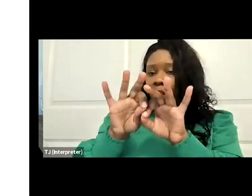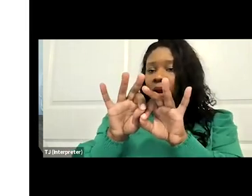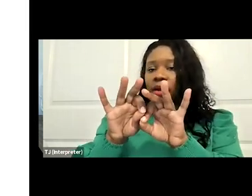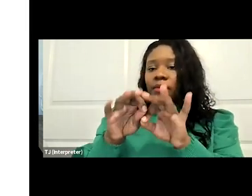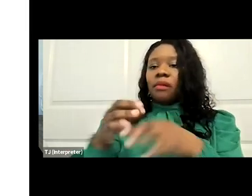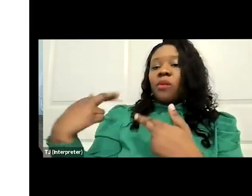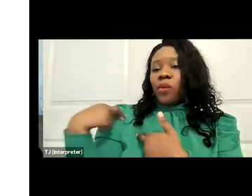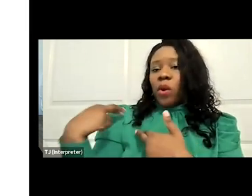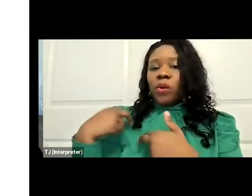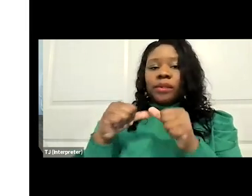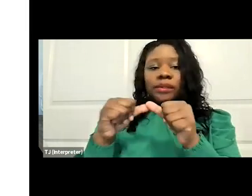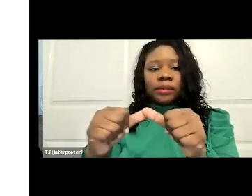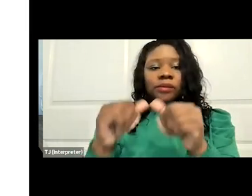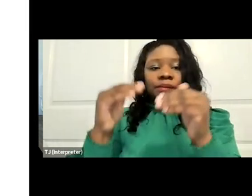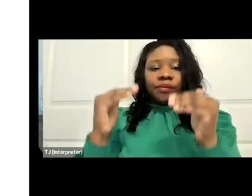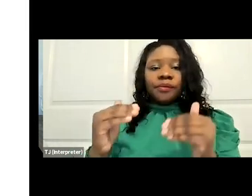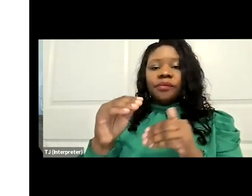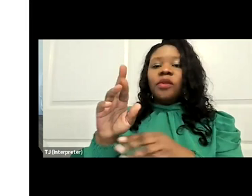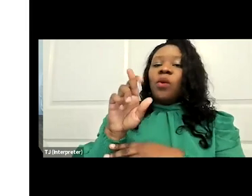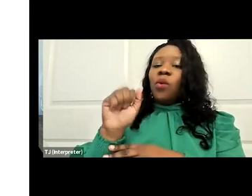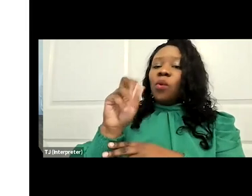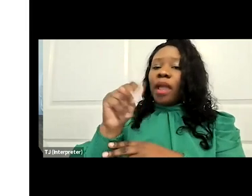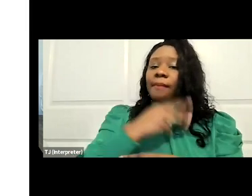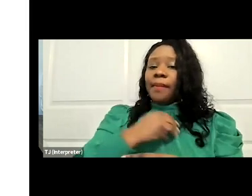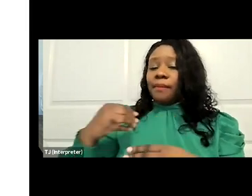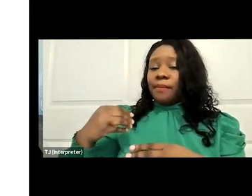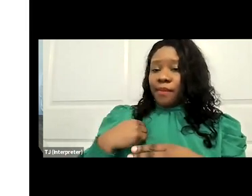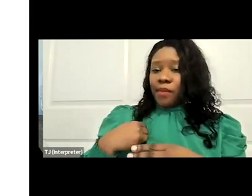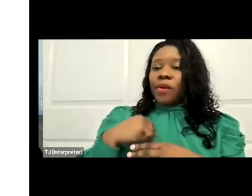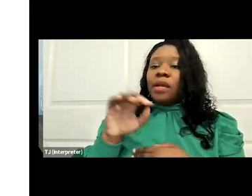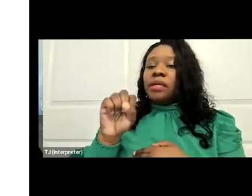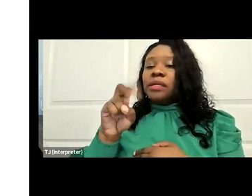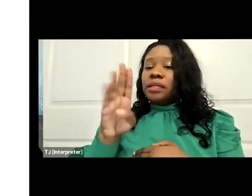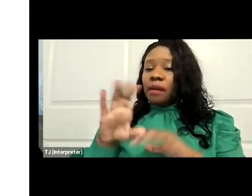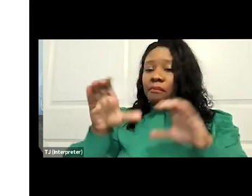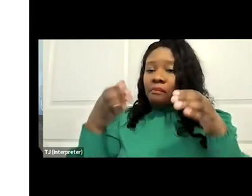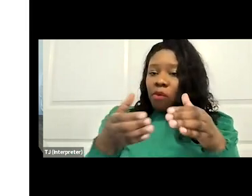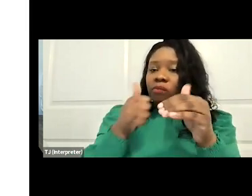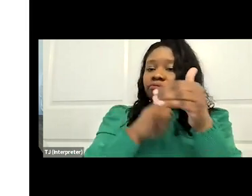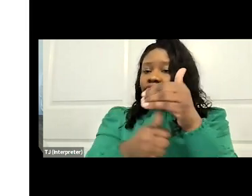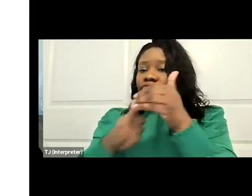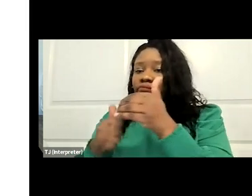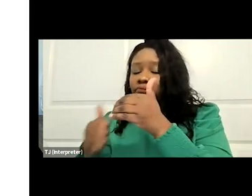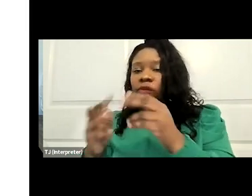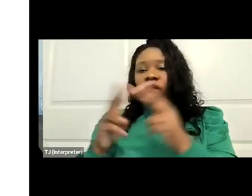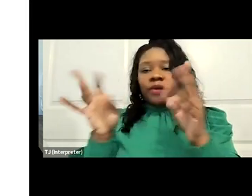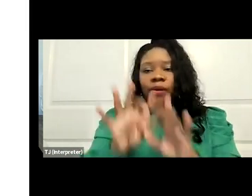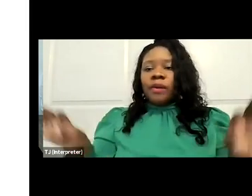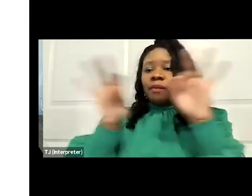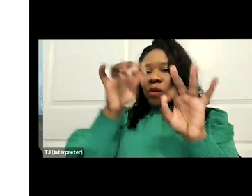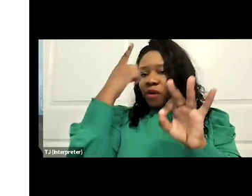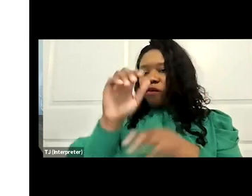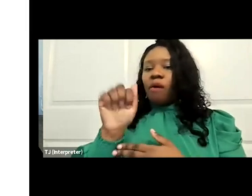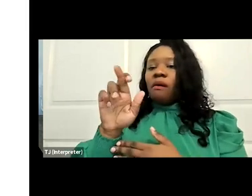Labor HHS Education Appropriations Subcommittee is a very important committee for arts education.